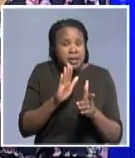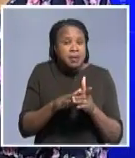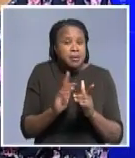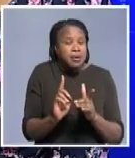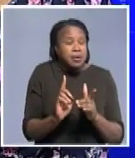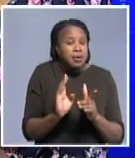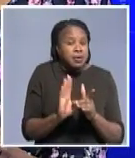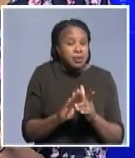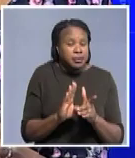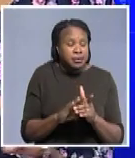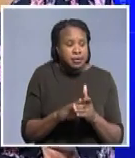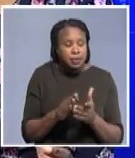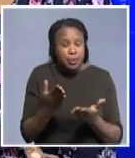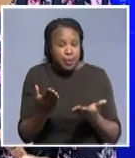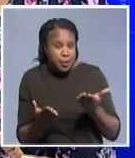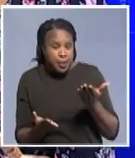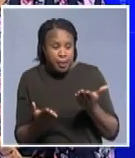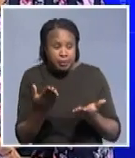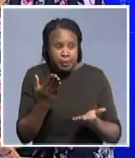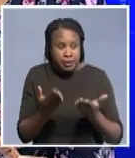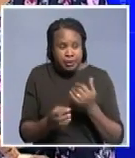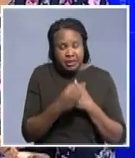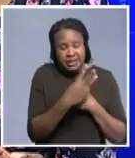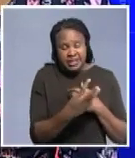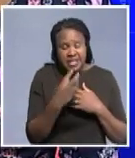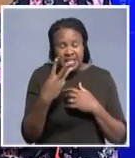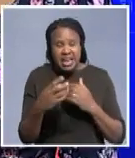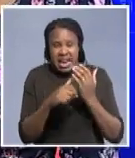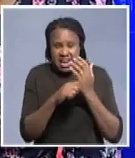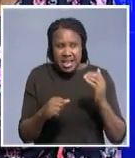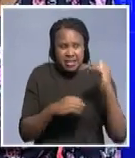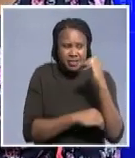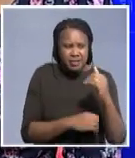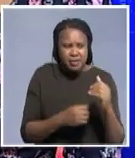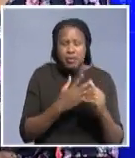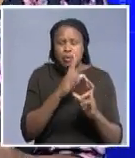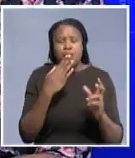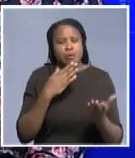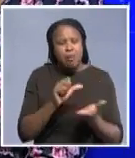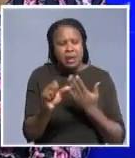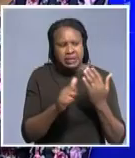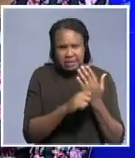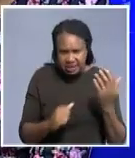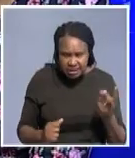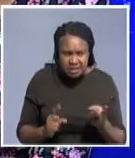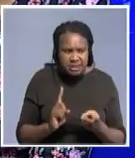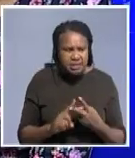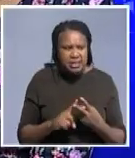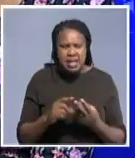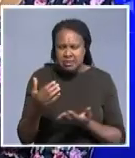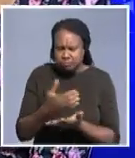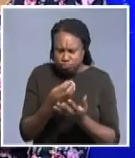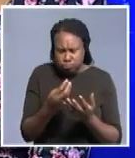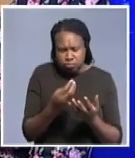comparing all those 33 tax administration across the tax base, the tax revenue,